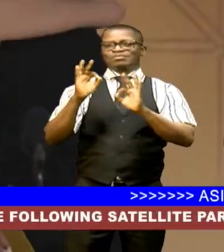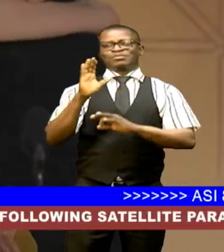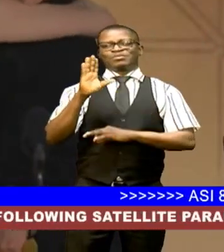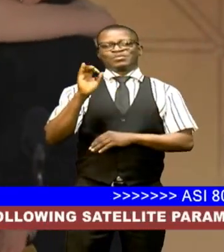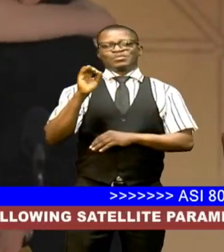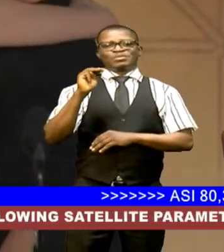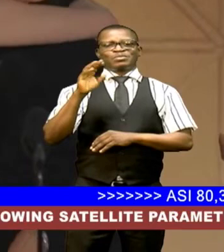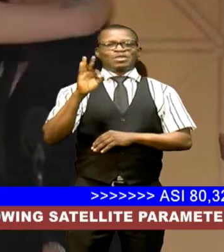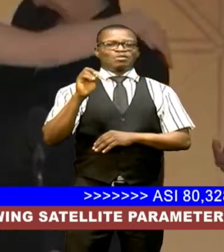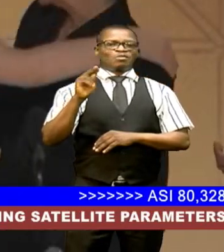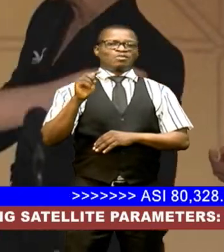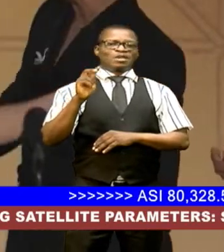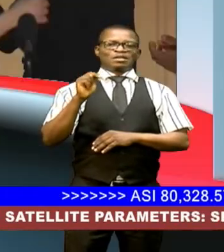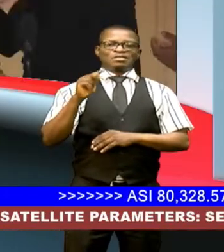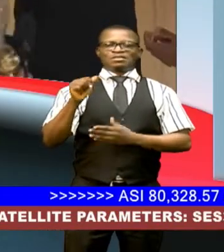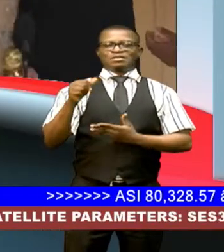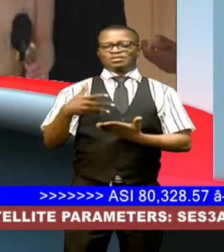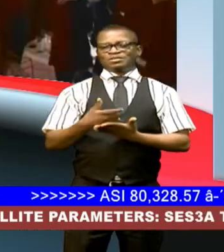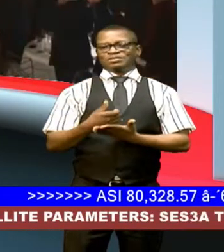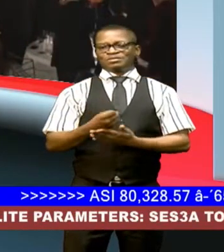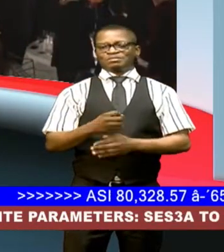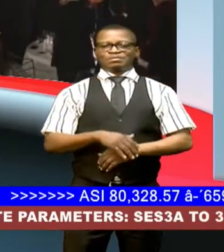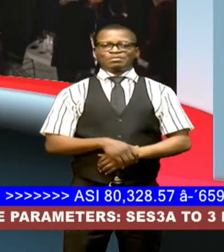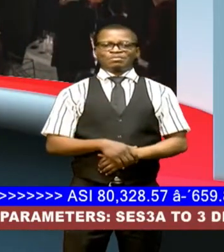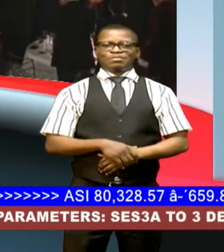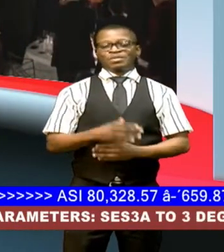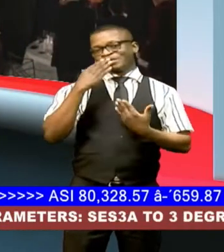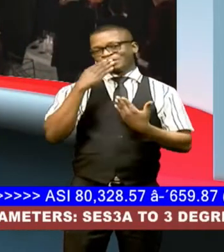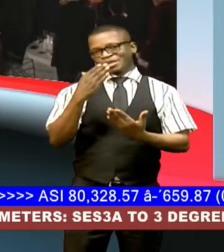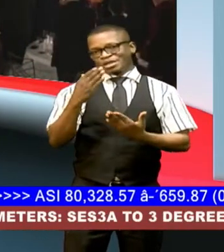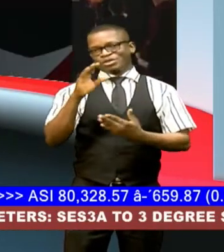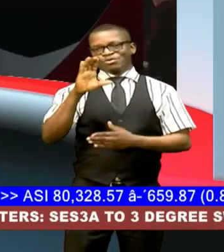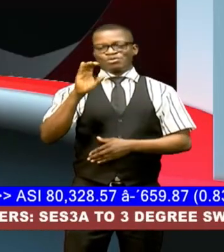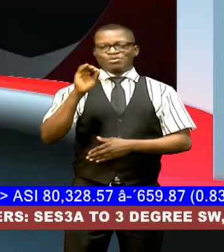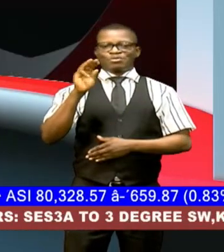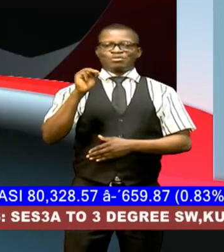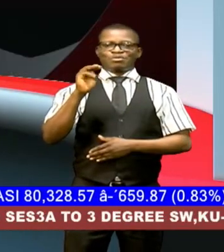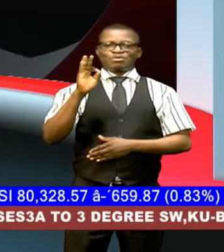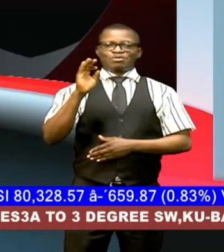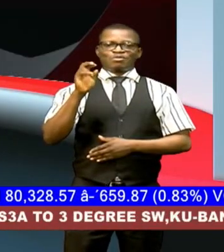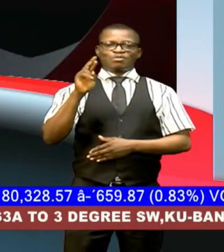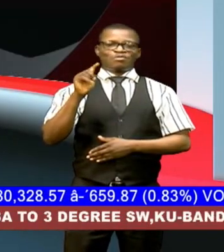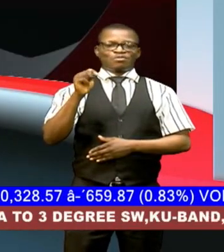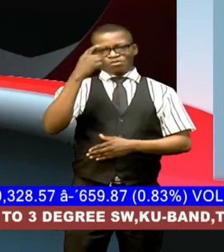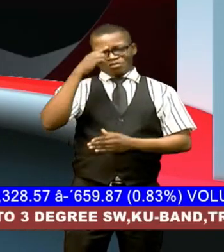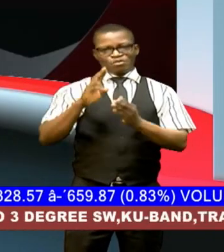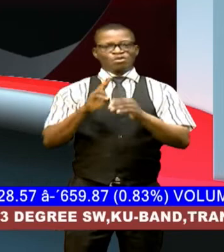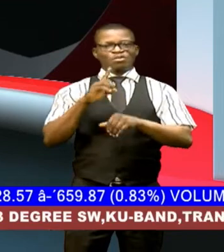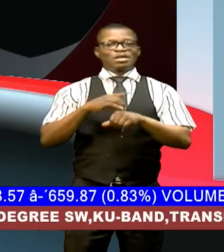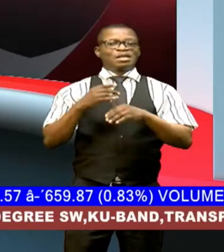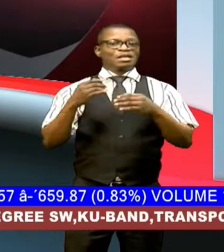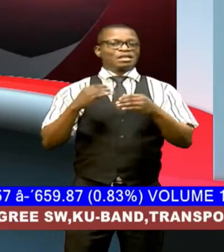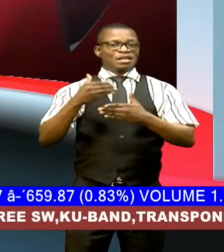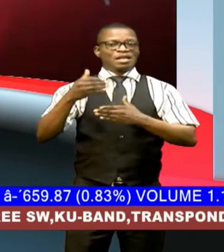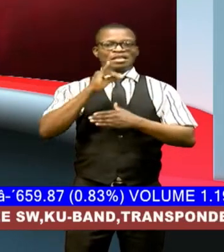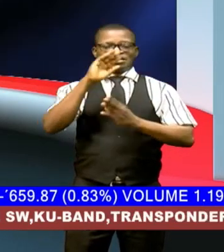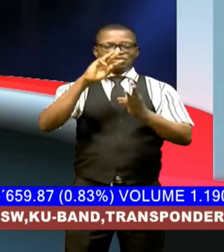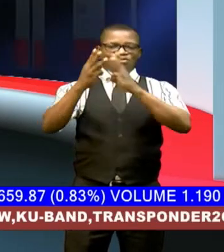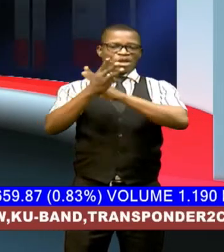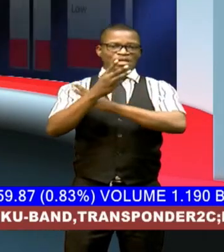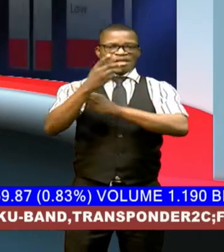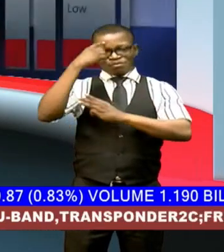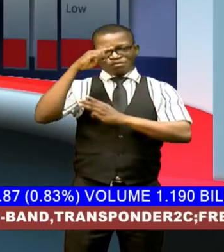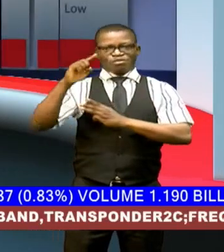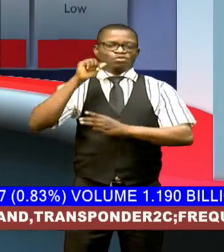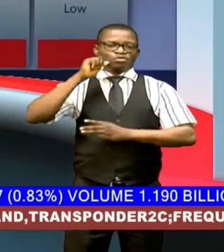nte news thank you so much comfort for the updates next is a look at the weather prospect for